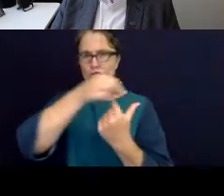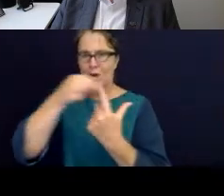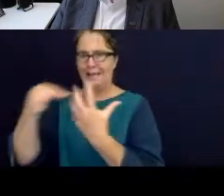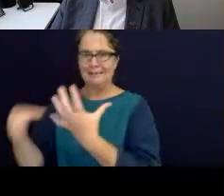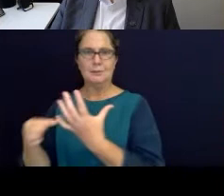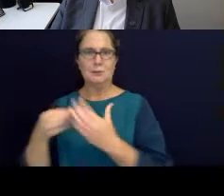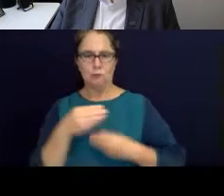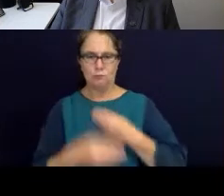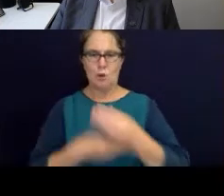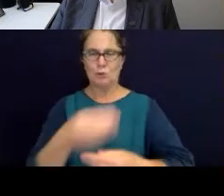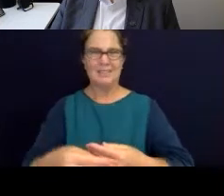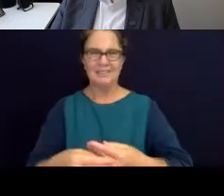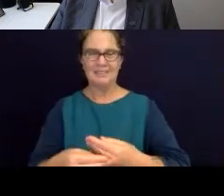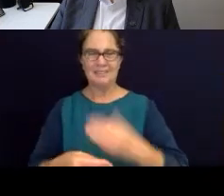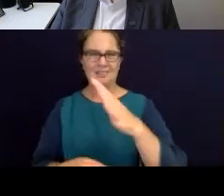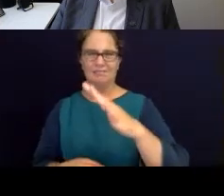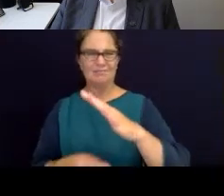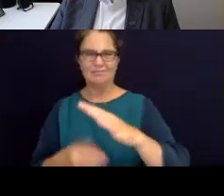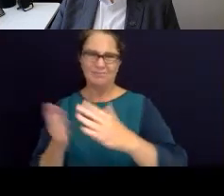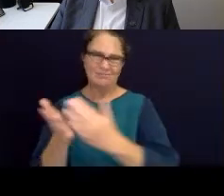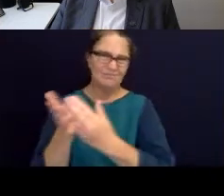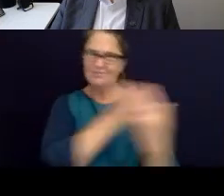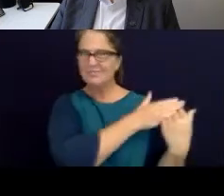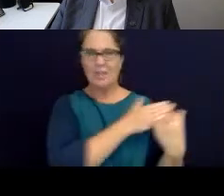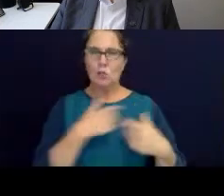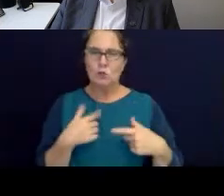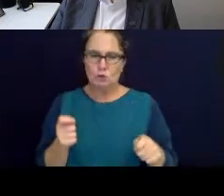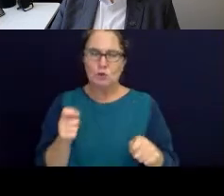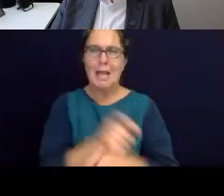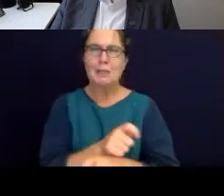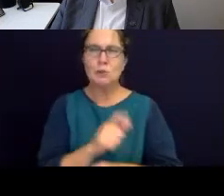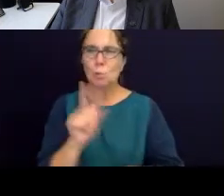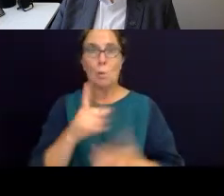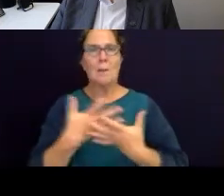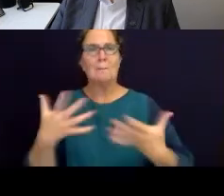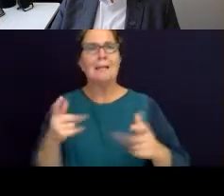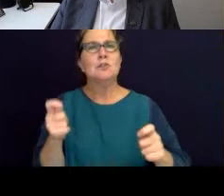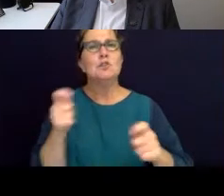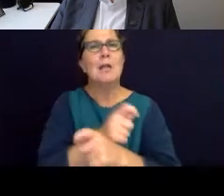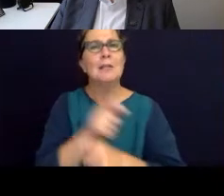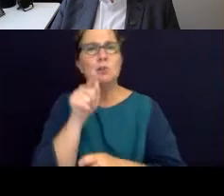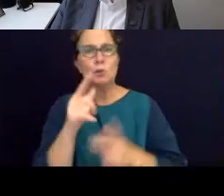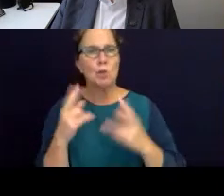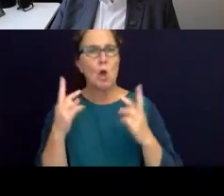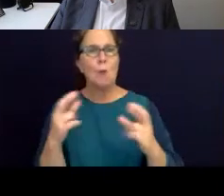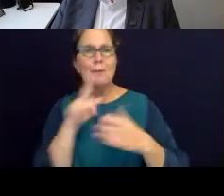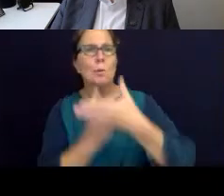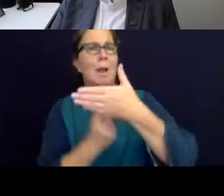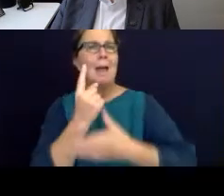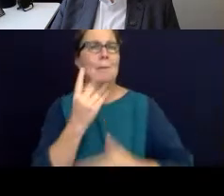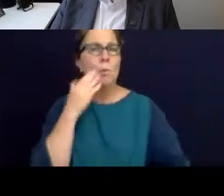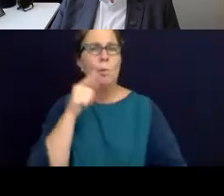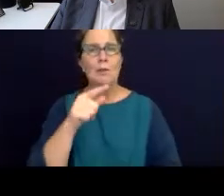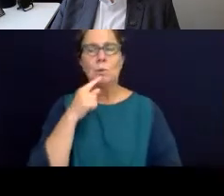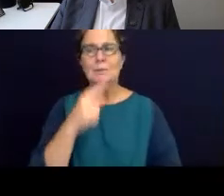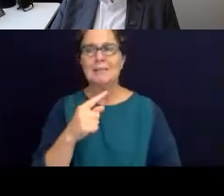head and changed. What are some of the main changes that you're hoping there when you said that we're on a